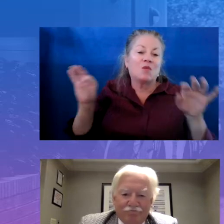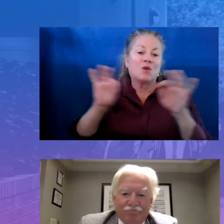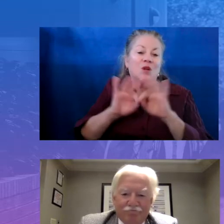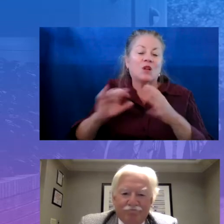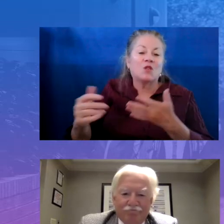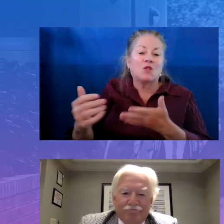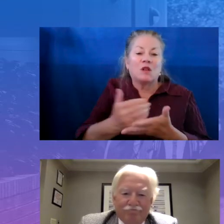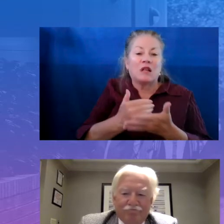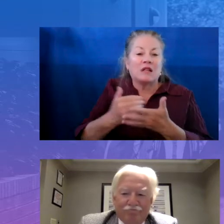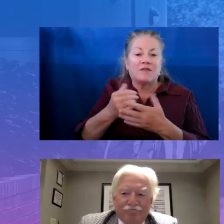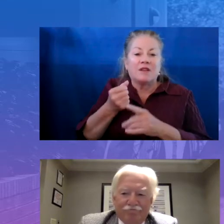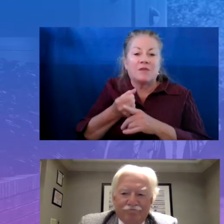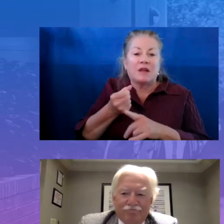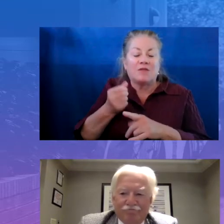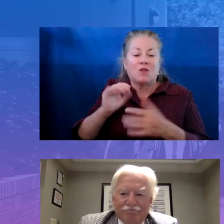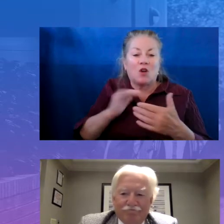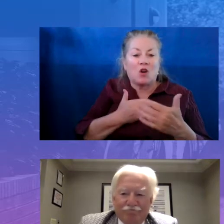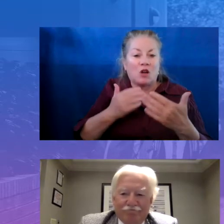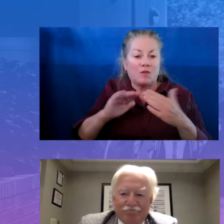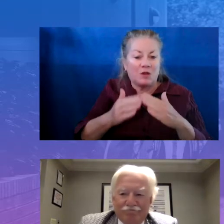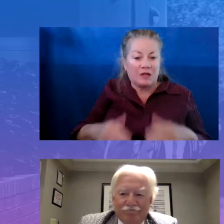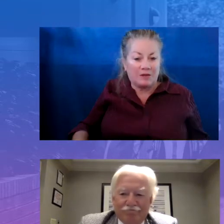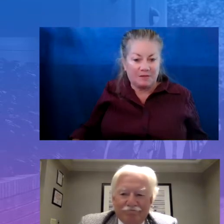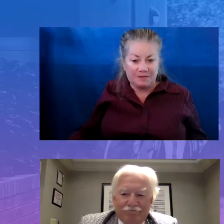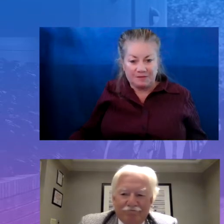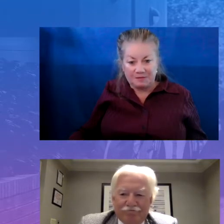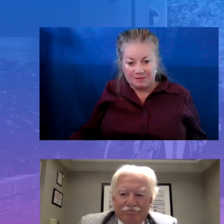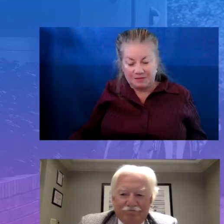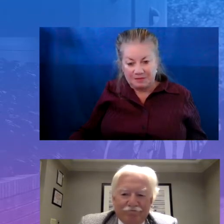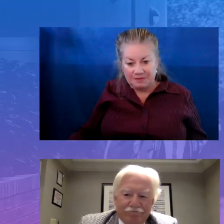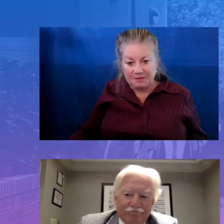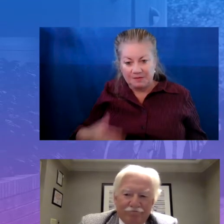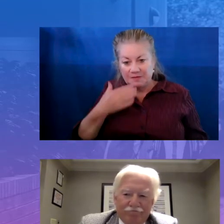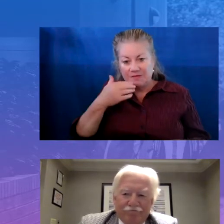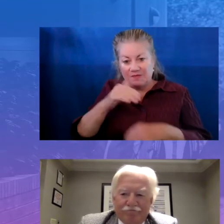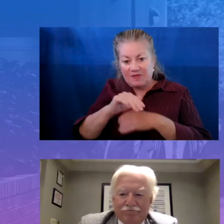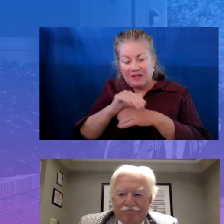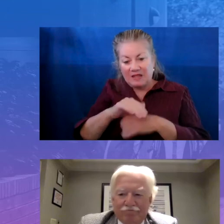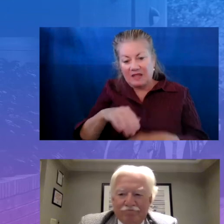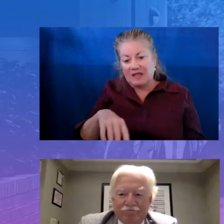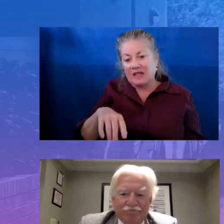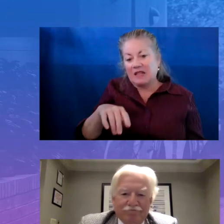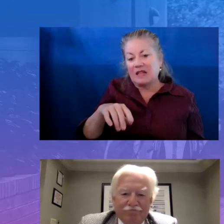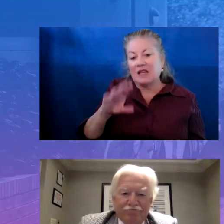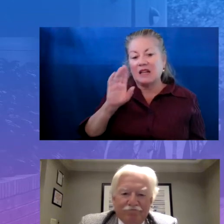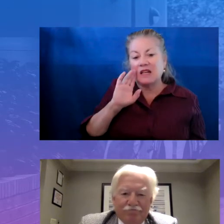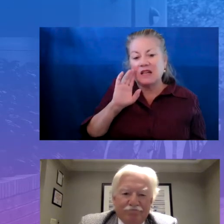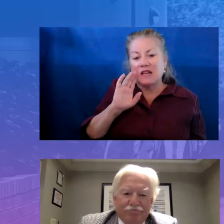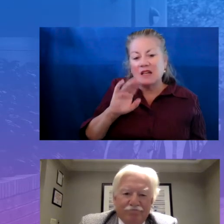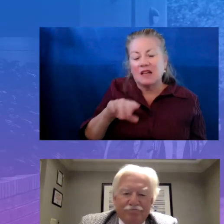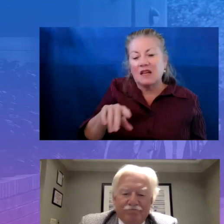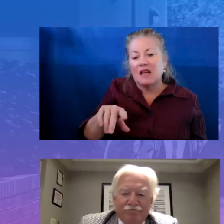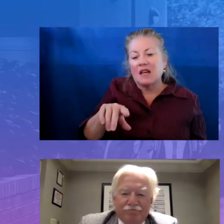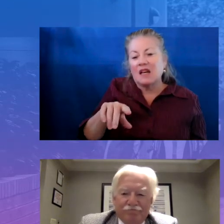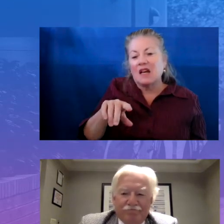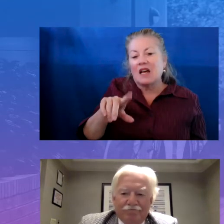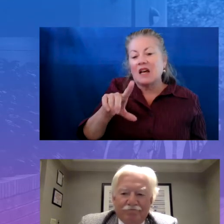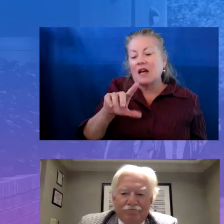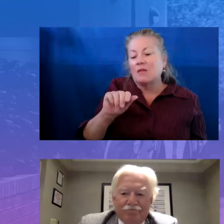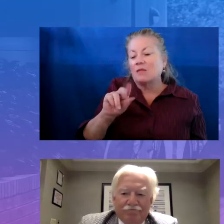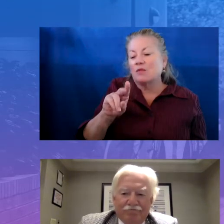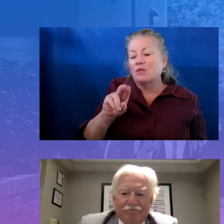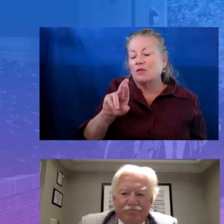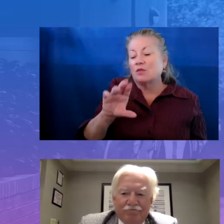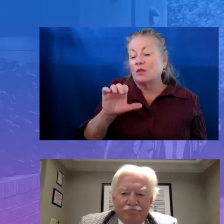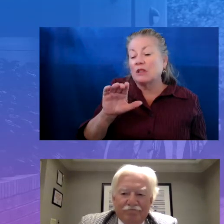community. Good evening. I'm Lauren Scopaz-Doné, vice president at Stanford Cradle to Career. In